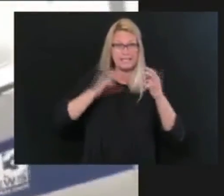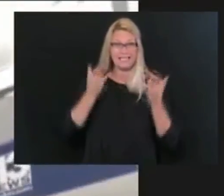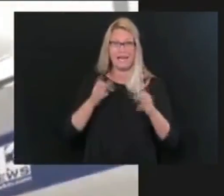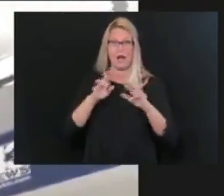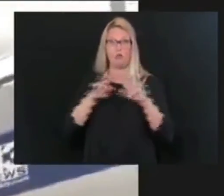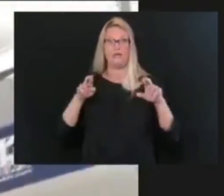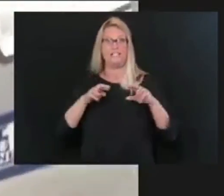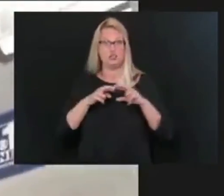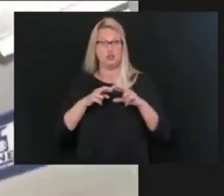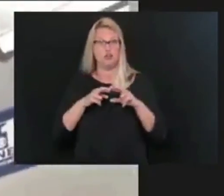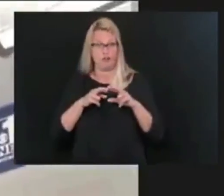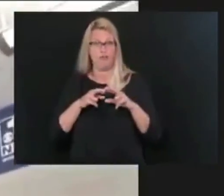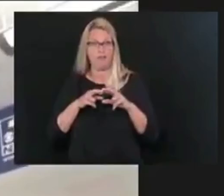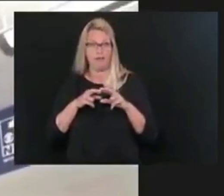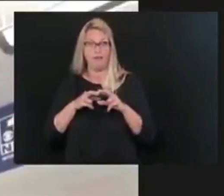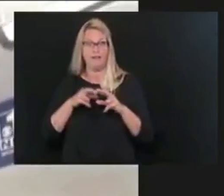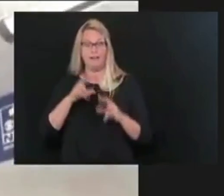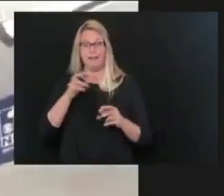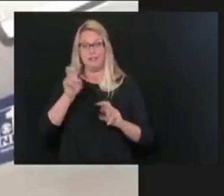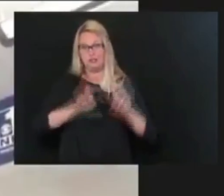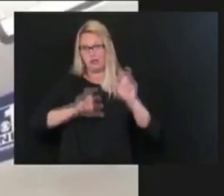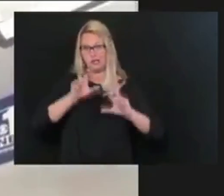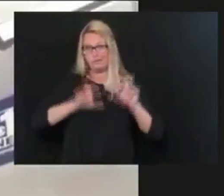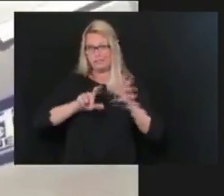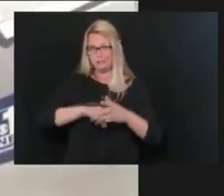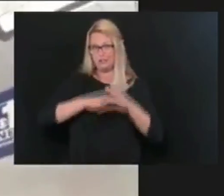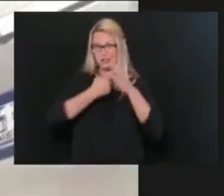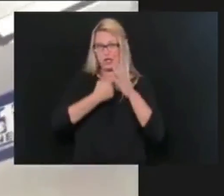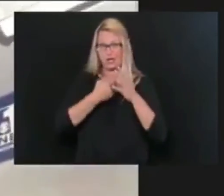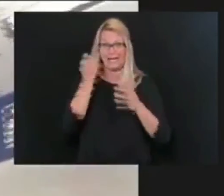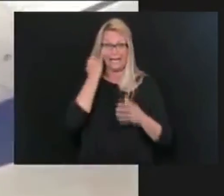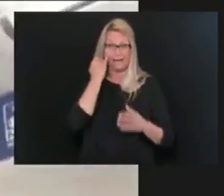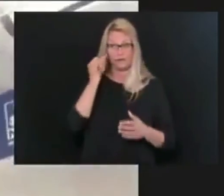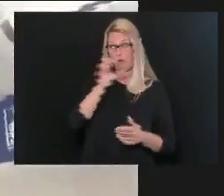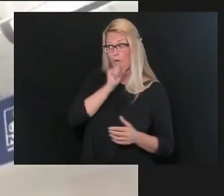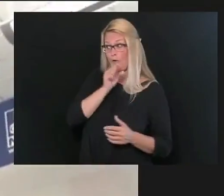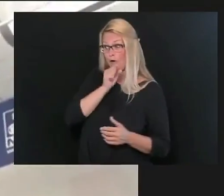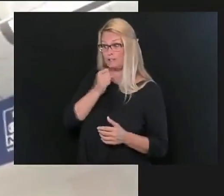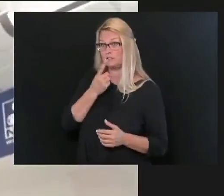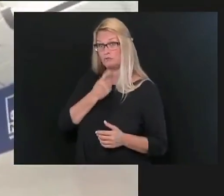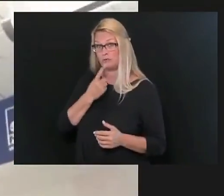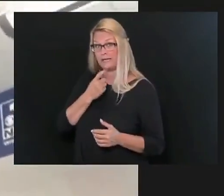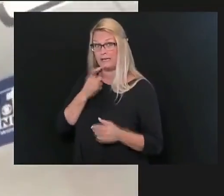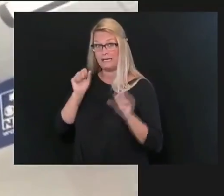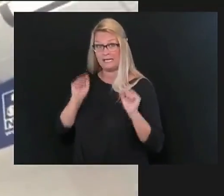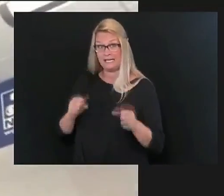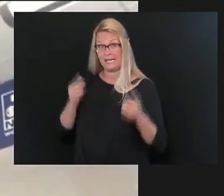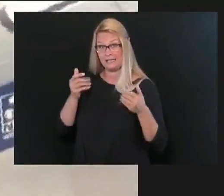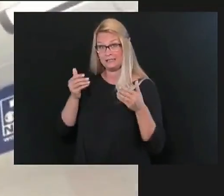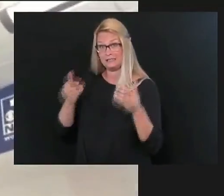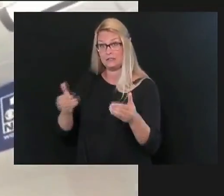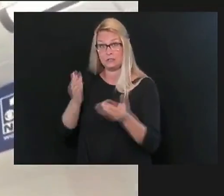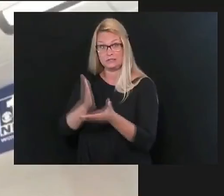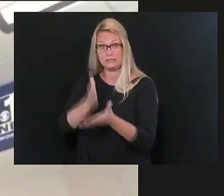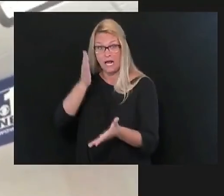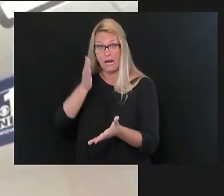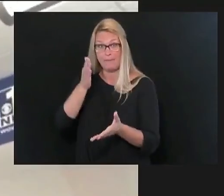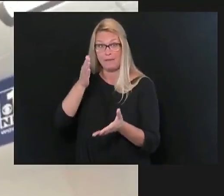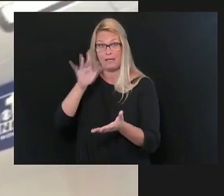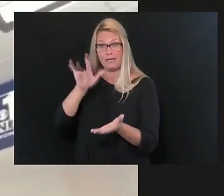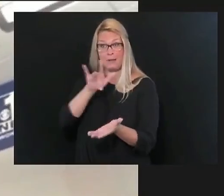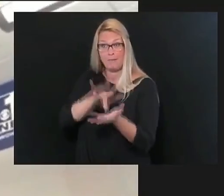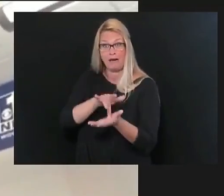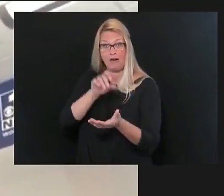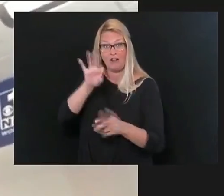and some teams are playing, but they're in danger of going into the orange or red. Uh, they're wondering if they're going to be stopped down mid-tournament or is